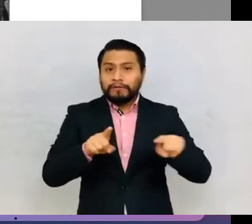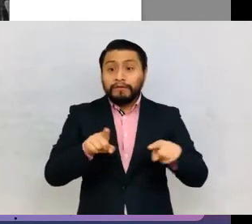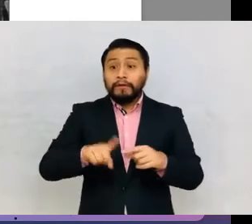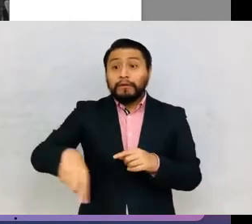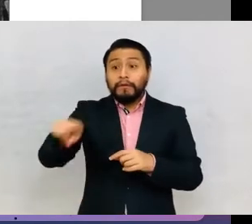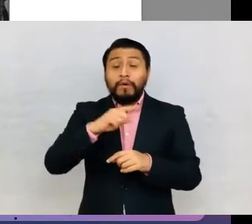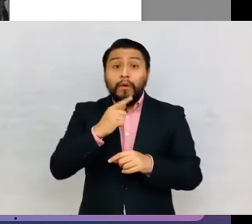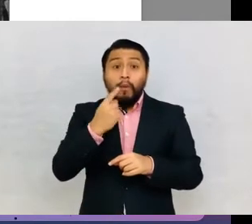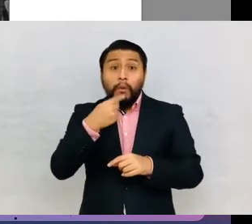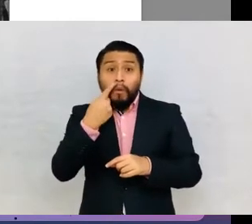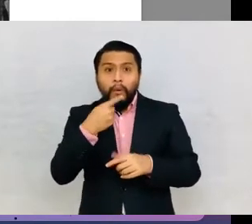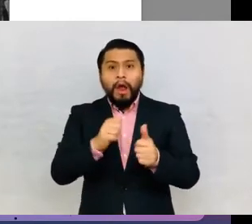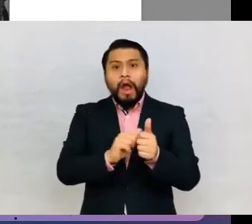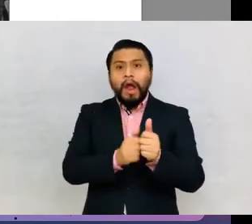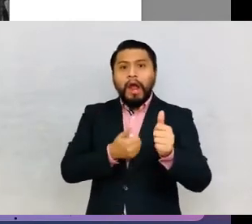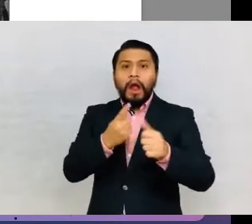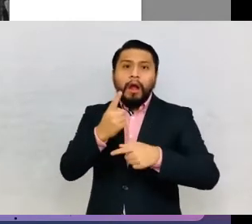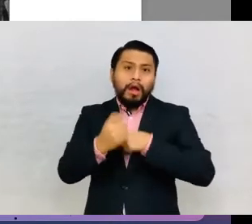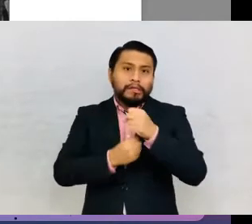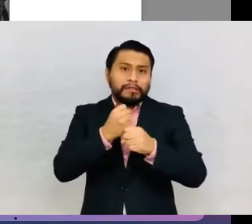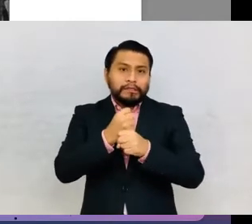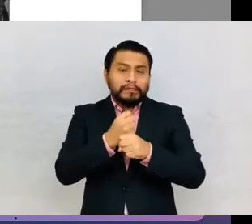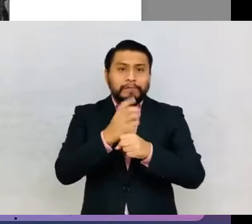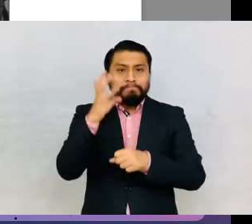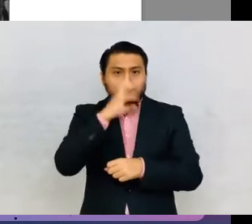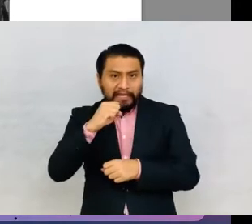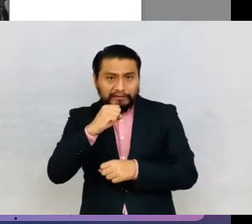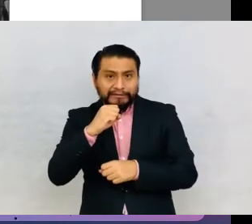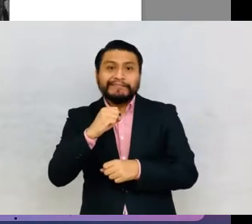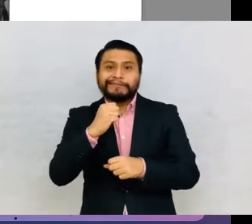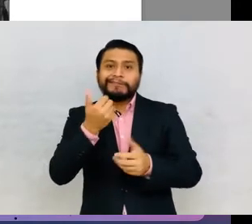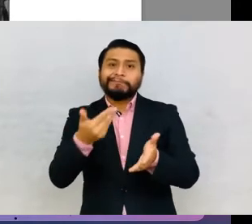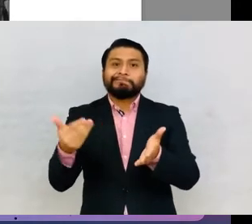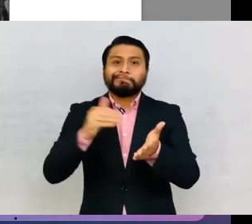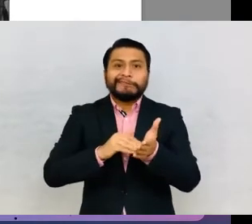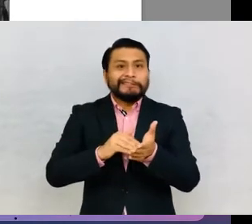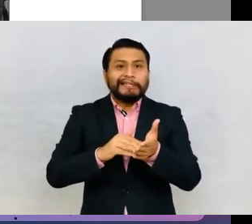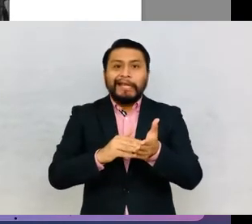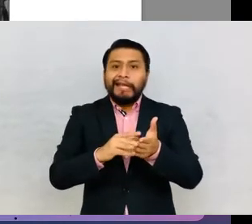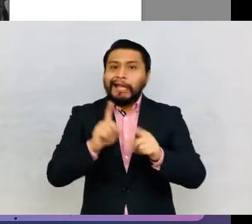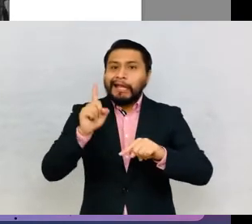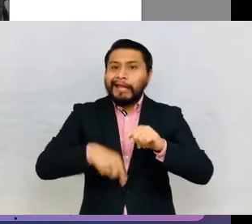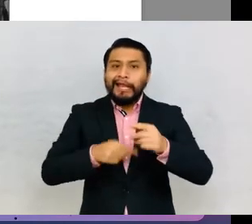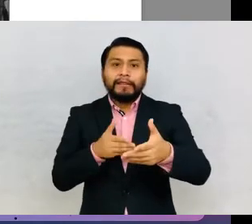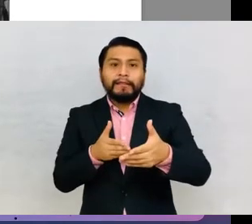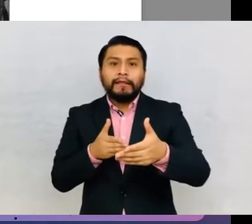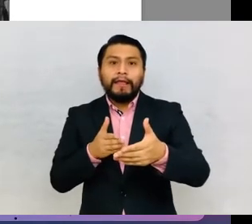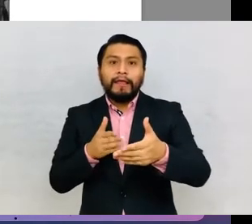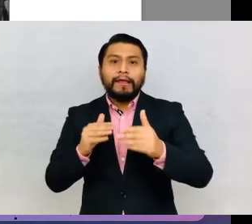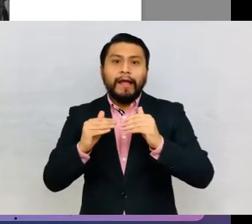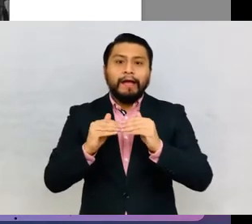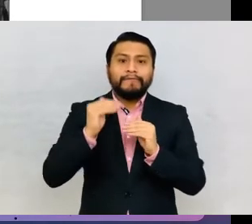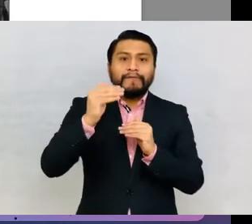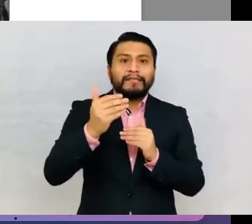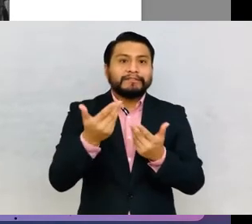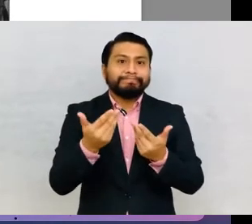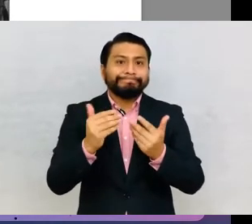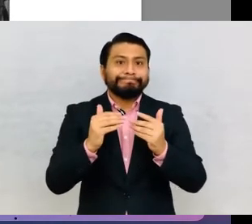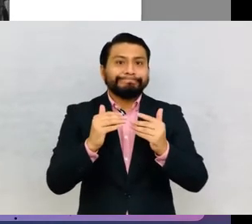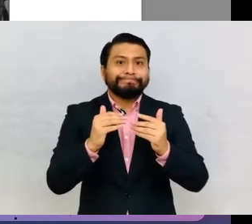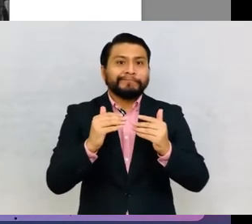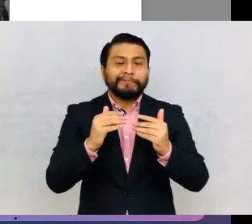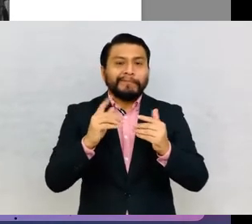exam or who fails a school year, therefore having to repeat it instead of advancing to the next grade. The graded school